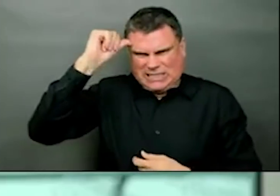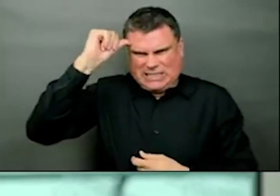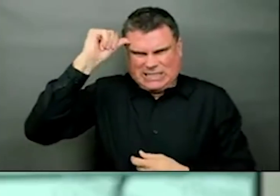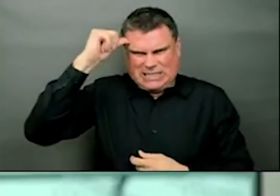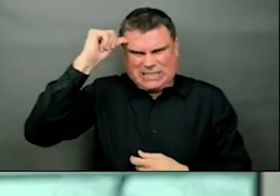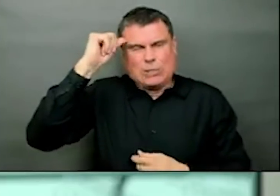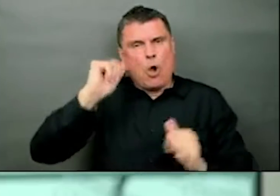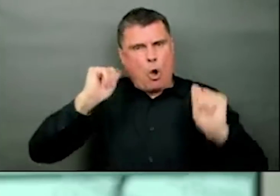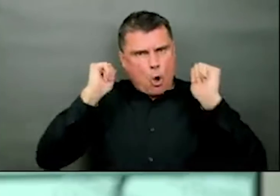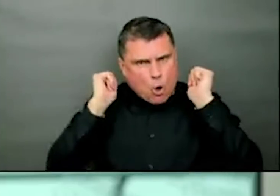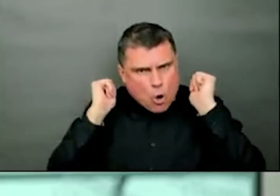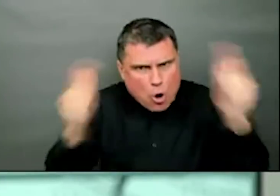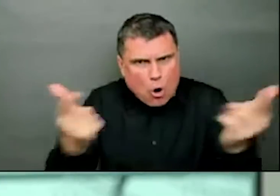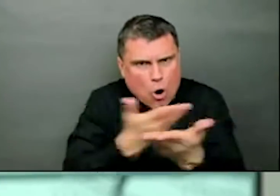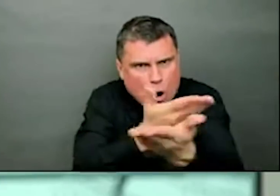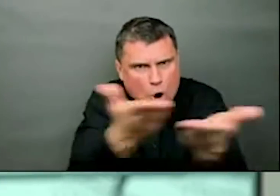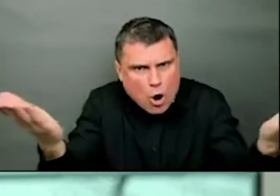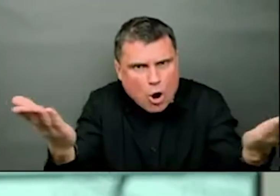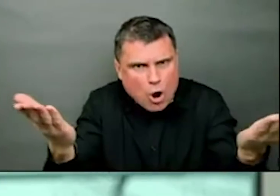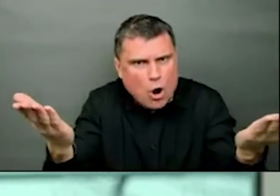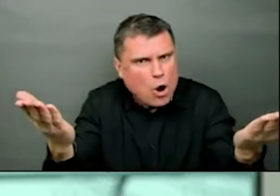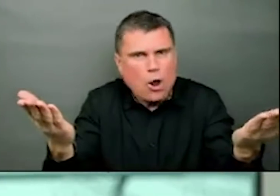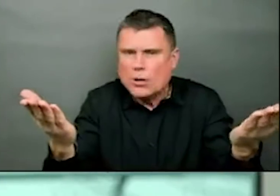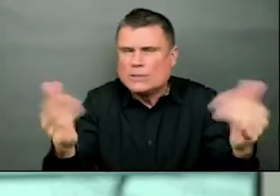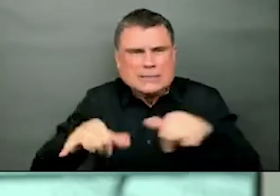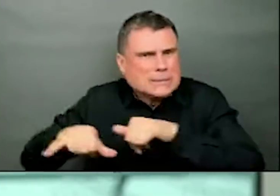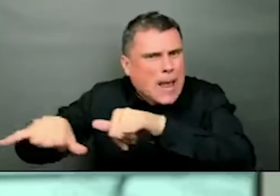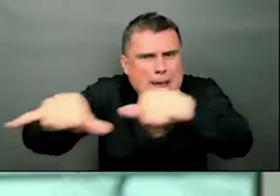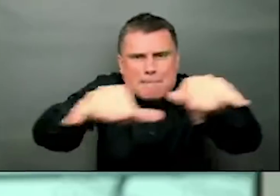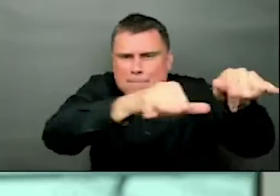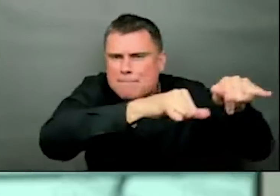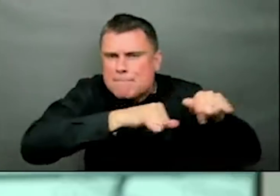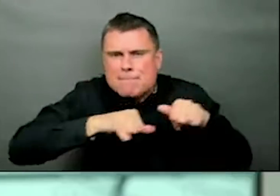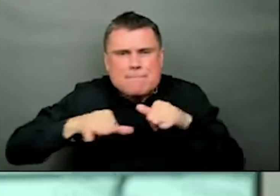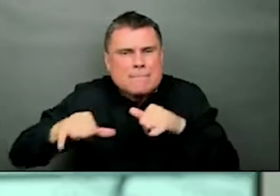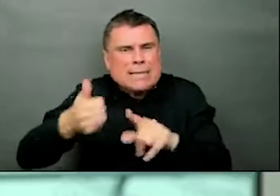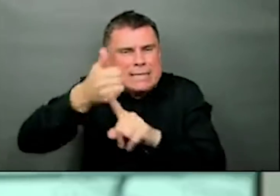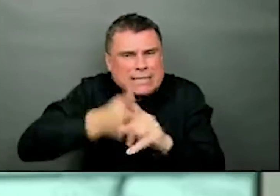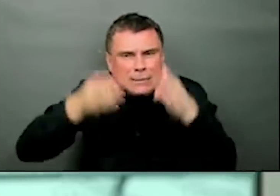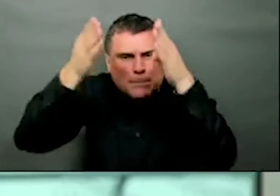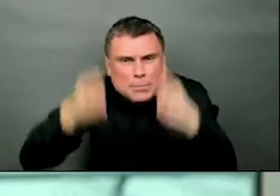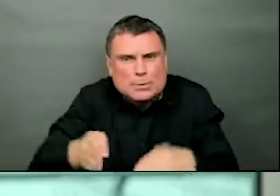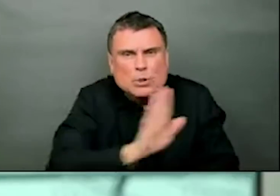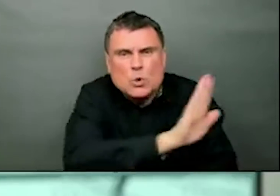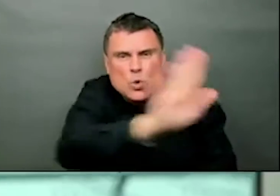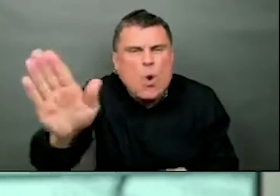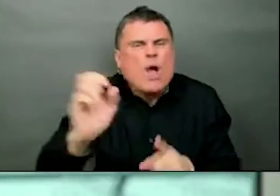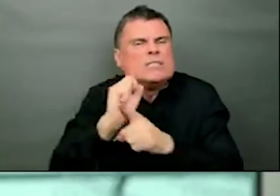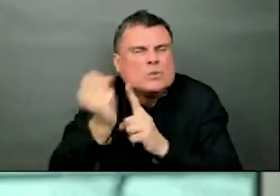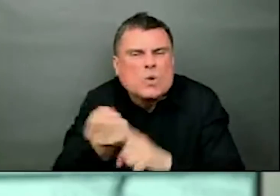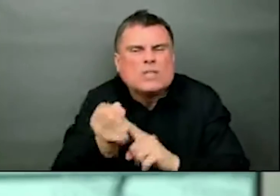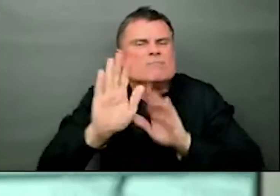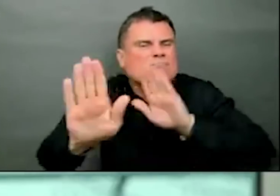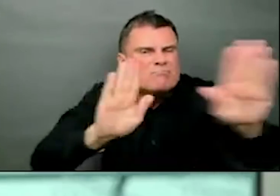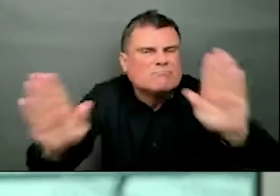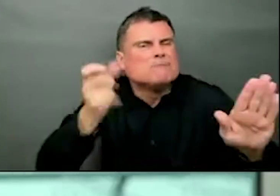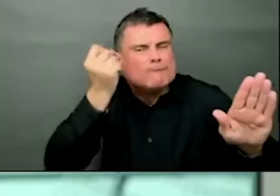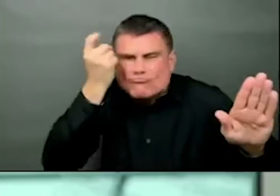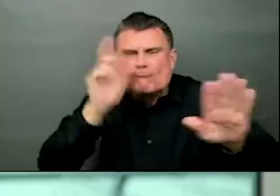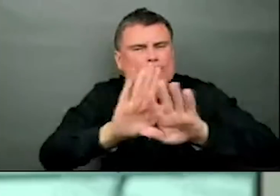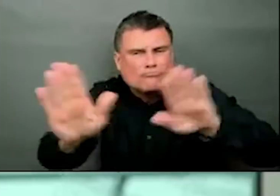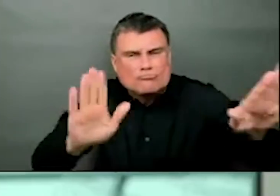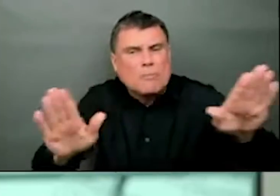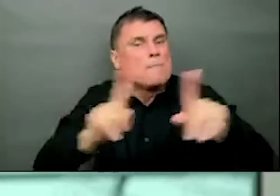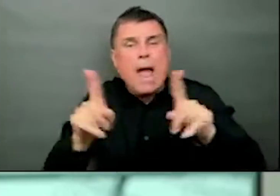And it is kindness and compassion that will see us through this pandemic again. I ask you please to